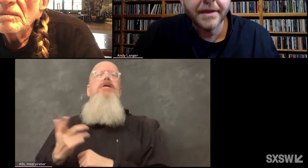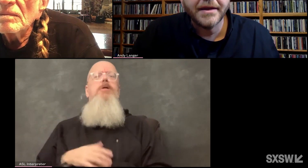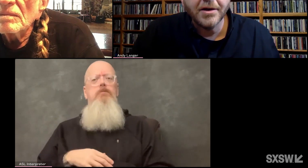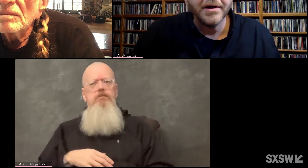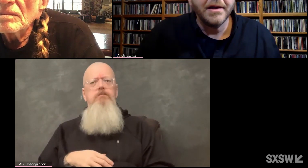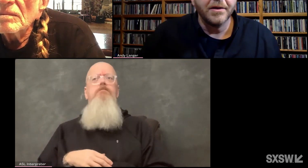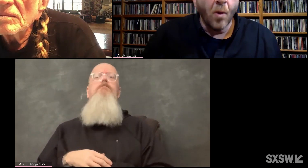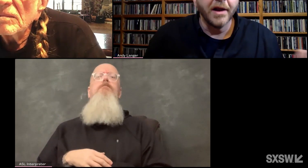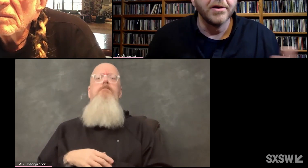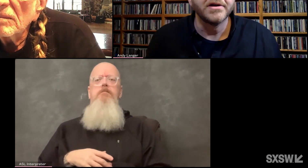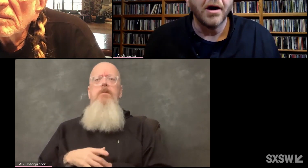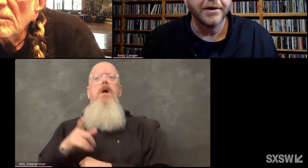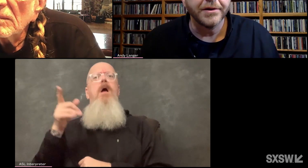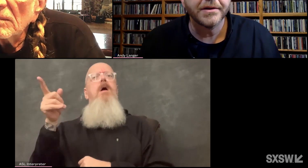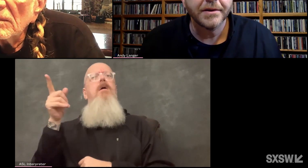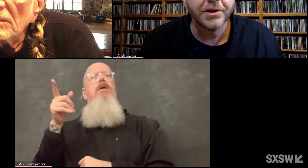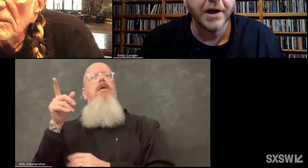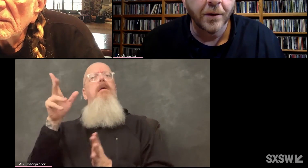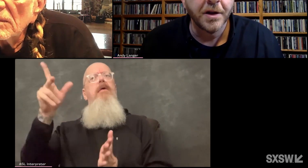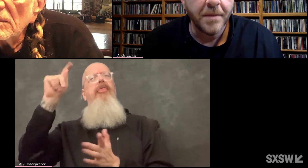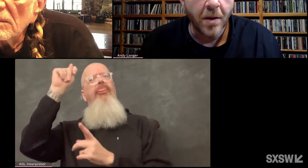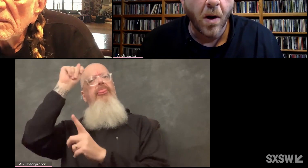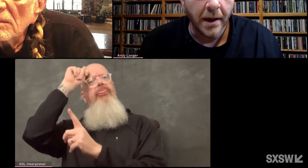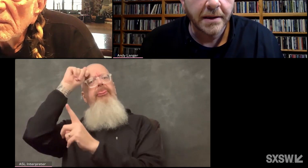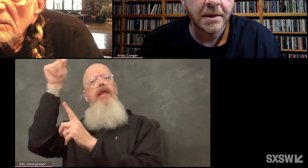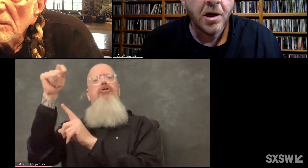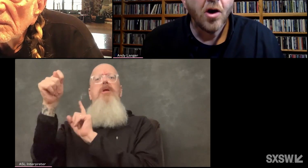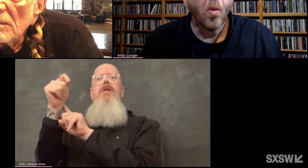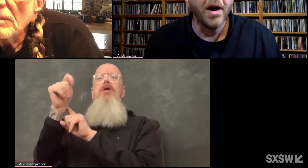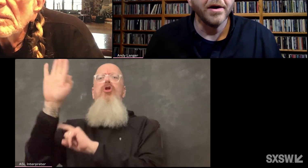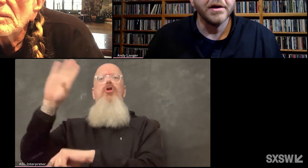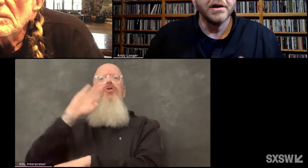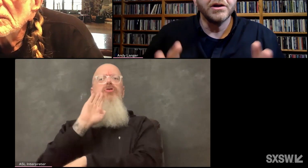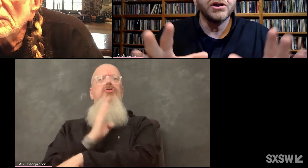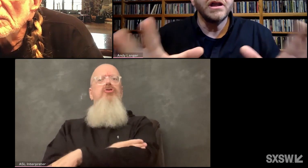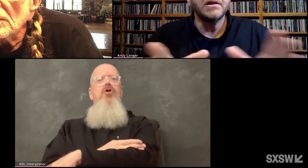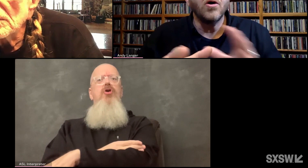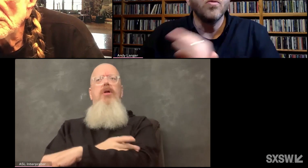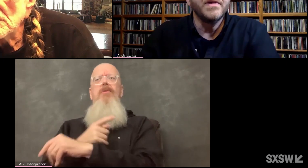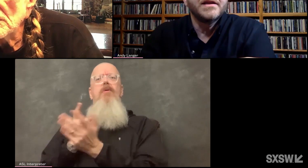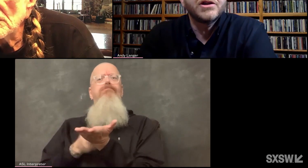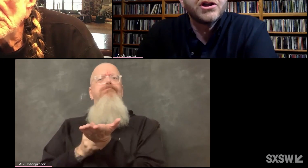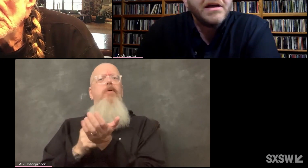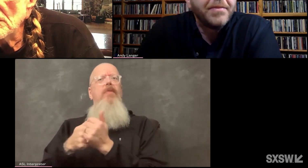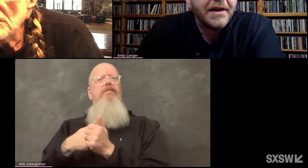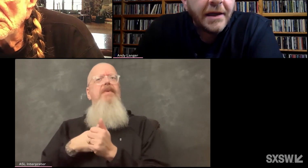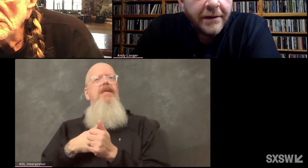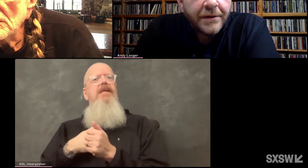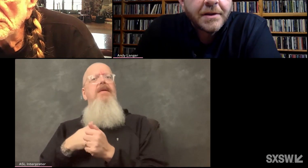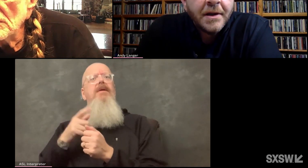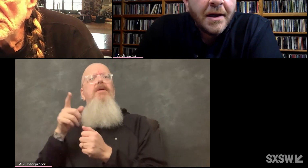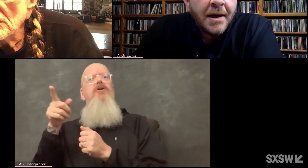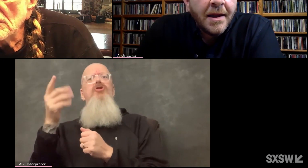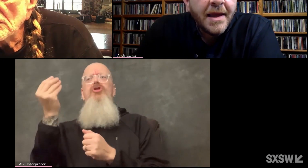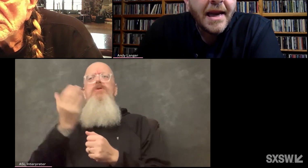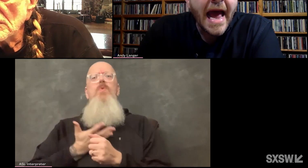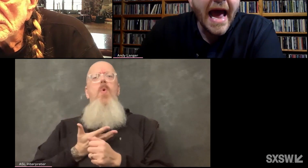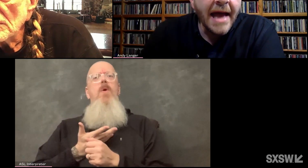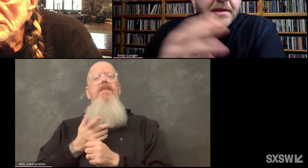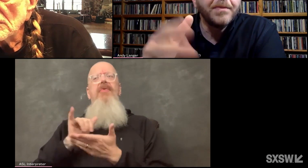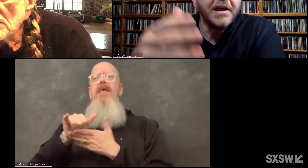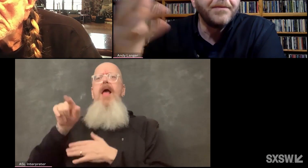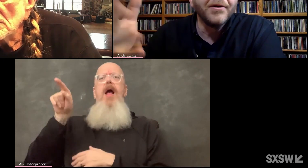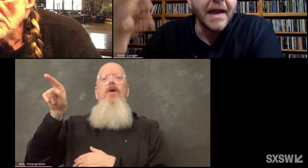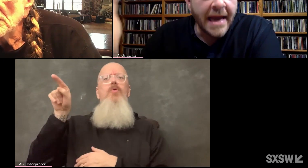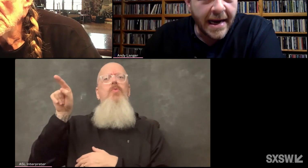there's a theory that one of your daughters shared with me once where she told me that she believes that